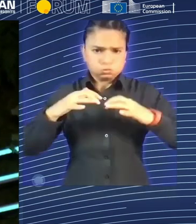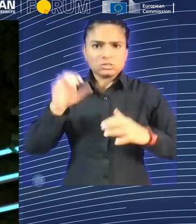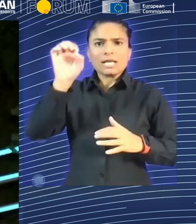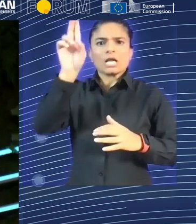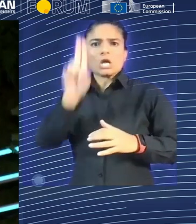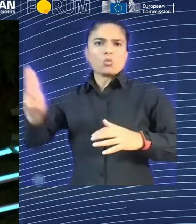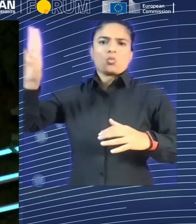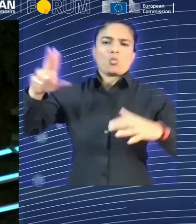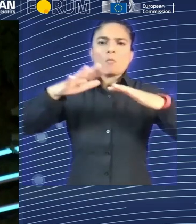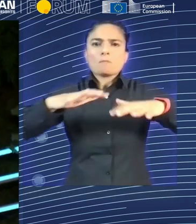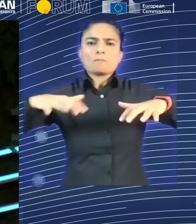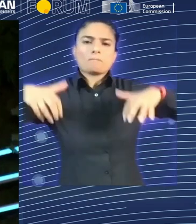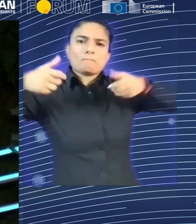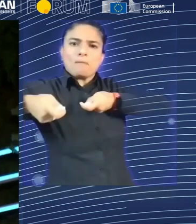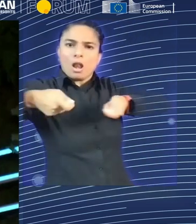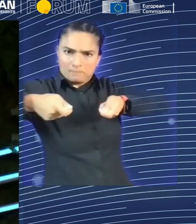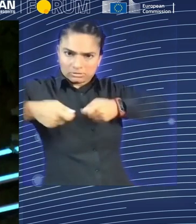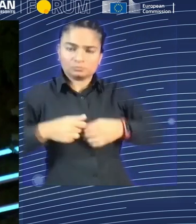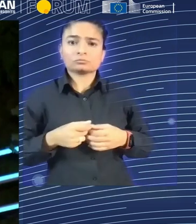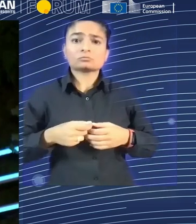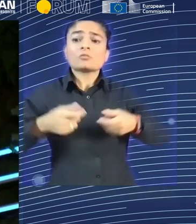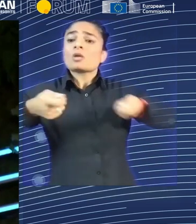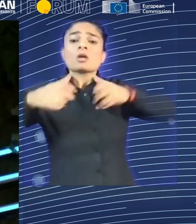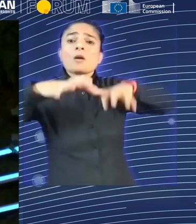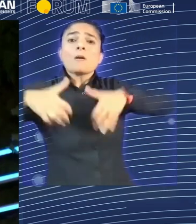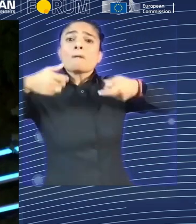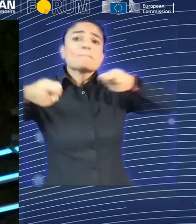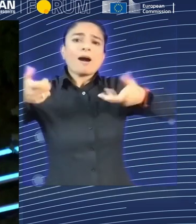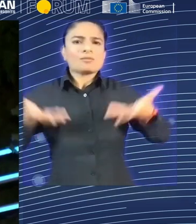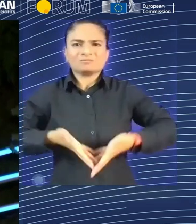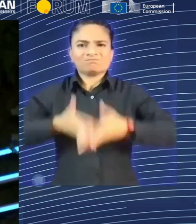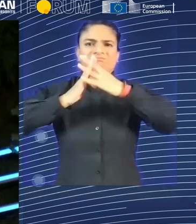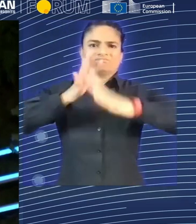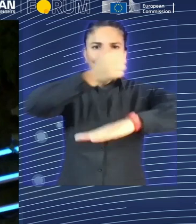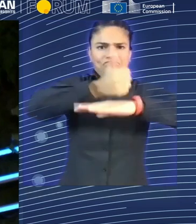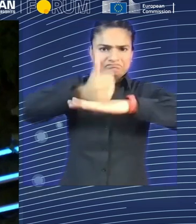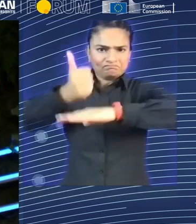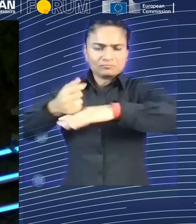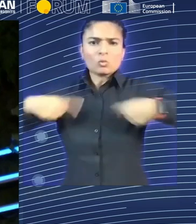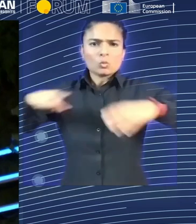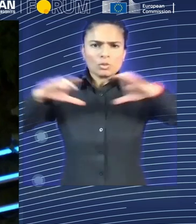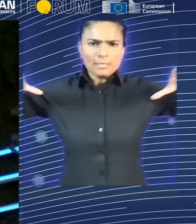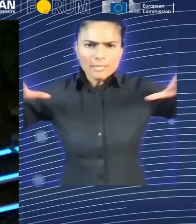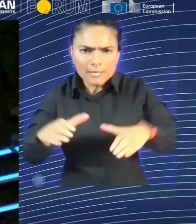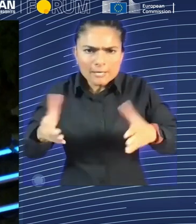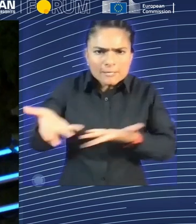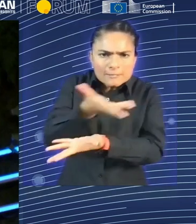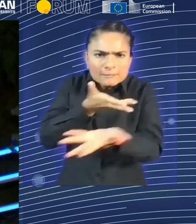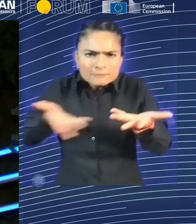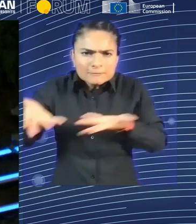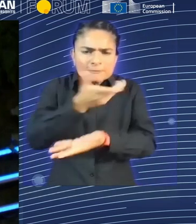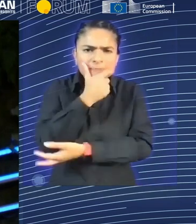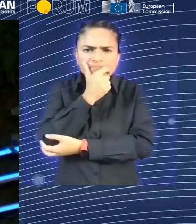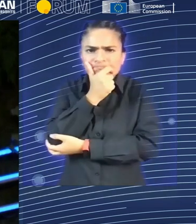and we replace them with entrepreneurs from all over Europe. And one of the sessions was dedicated to skills. And in fact, Just